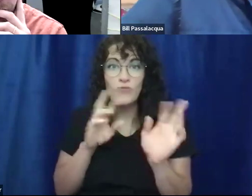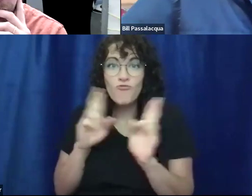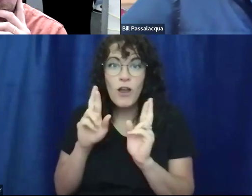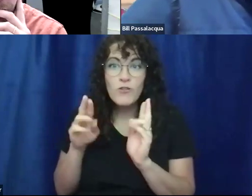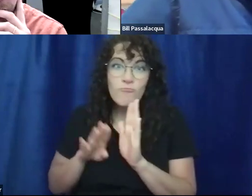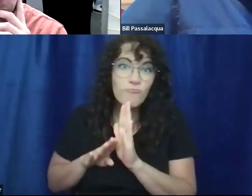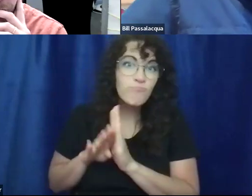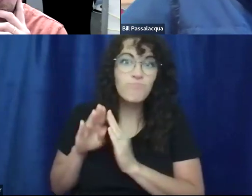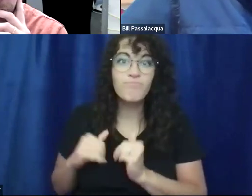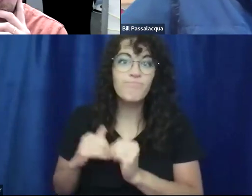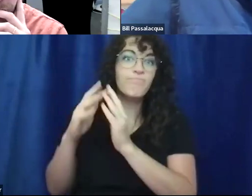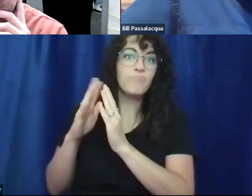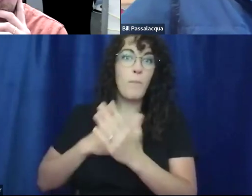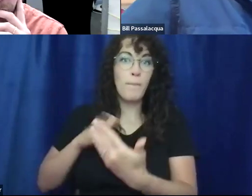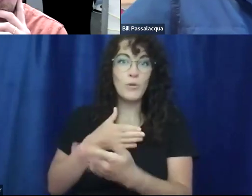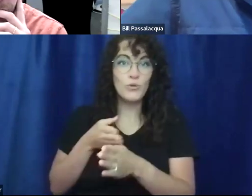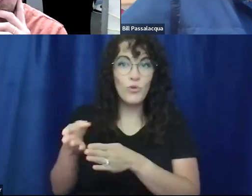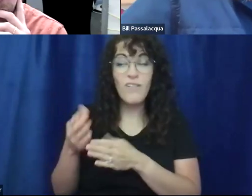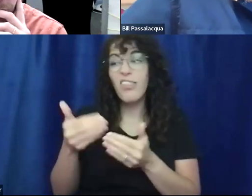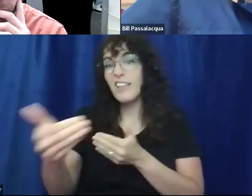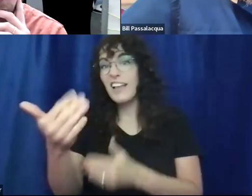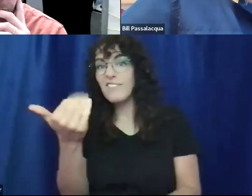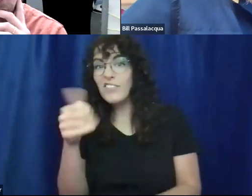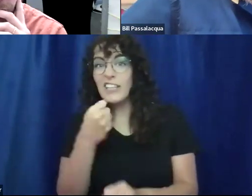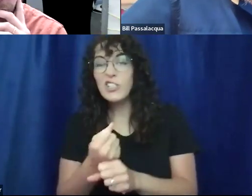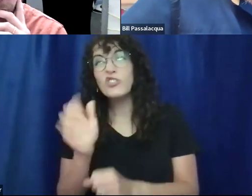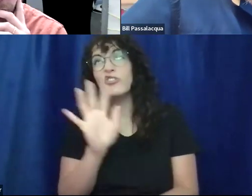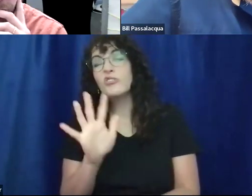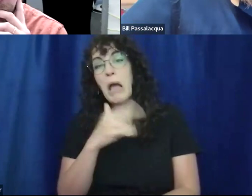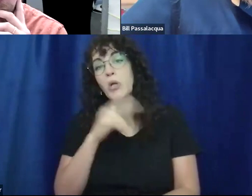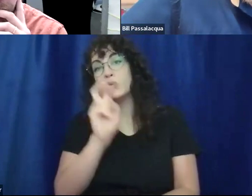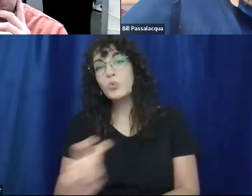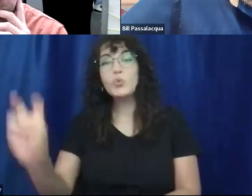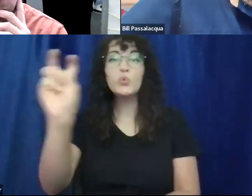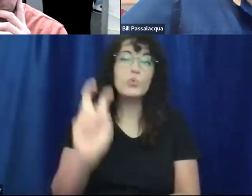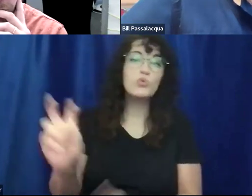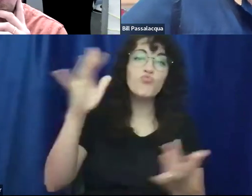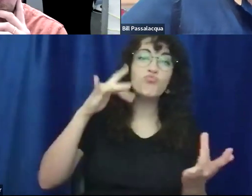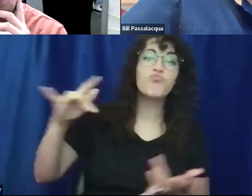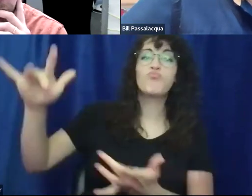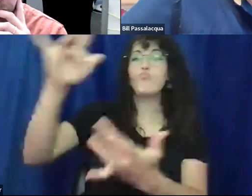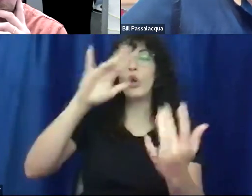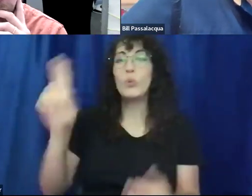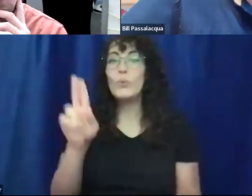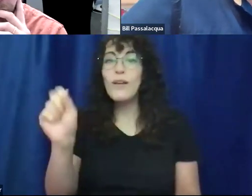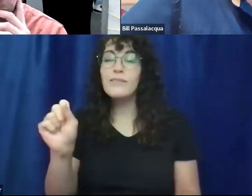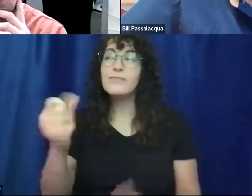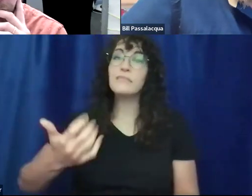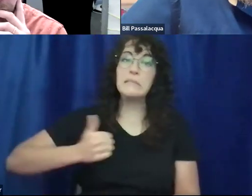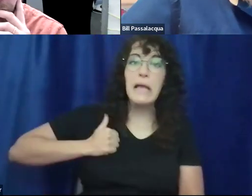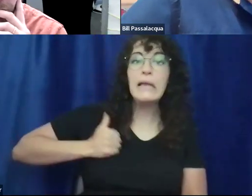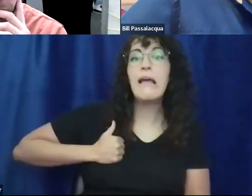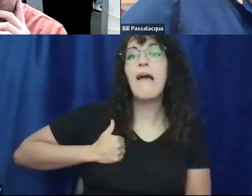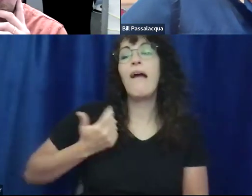And then I spent the next 15 years or so touring the country and Canada and